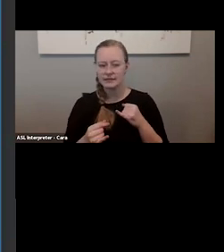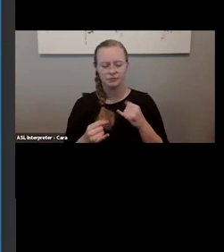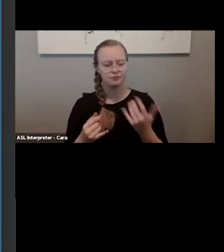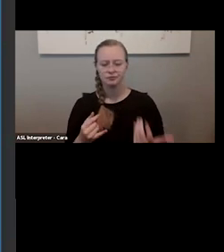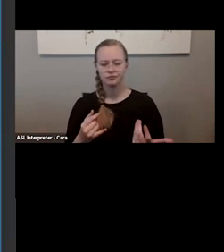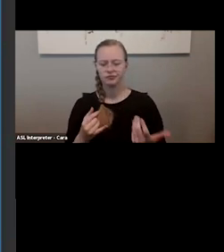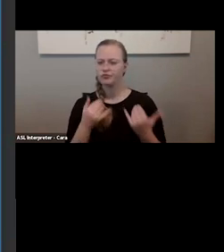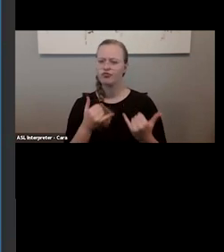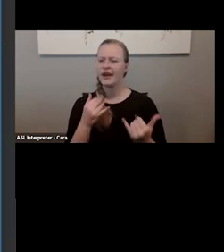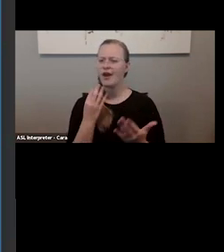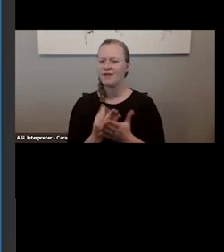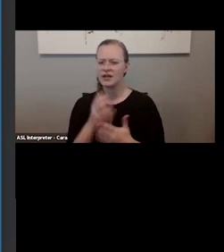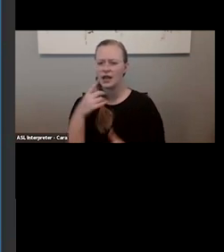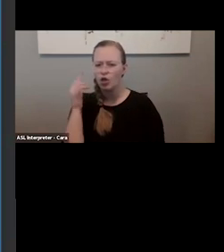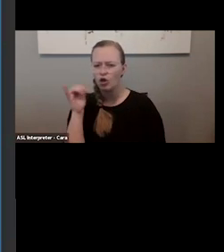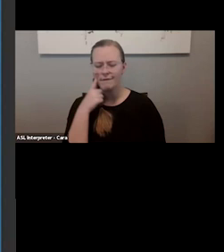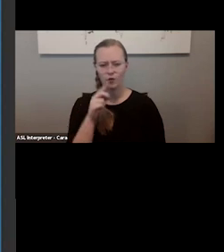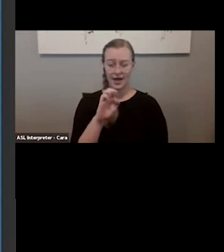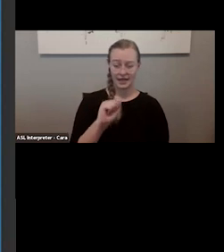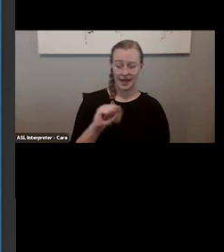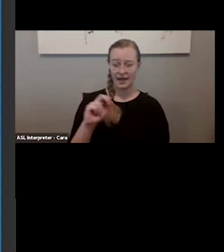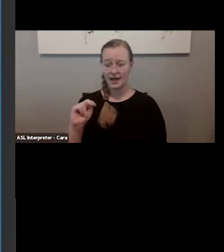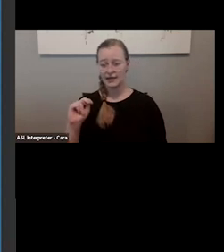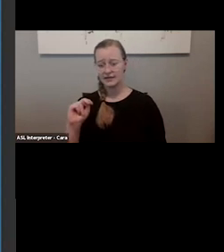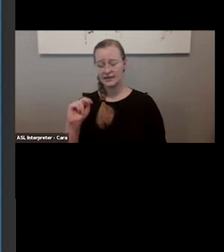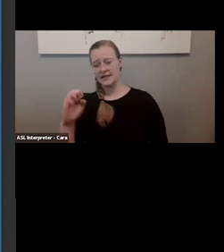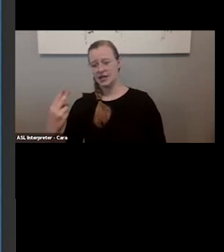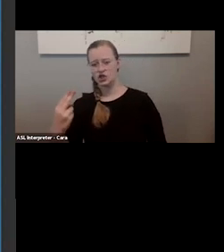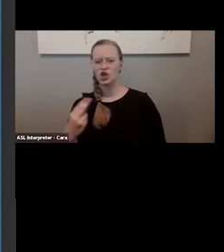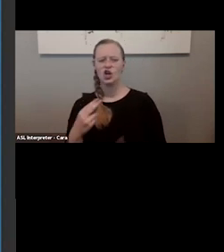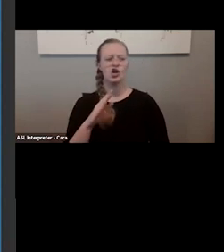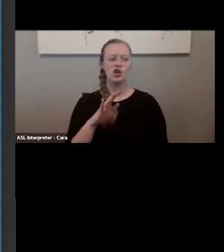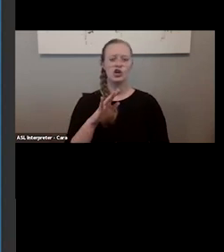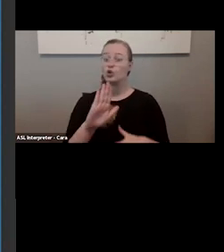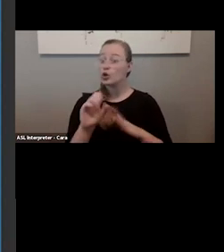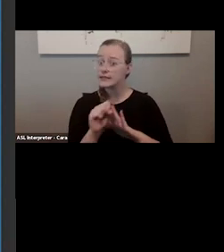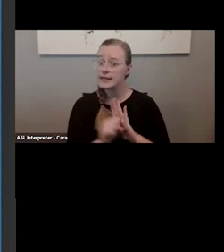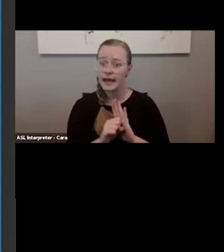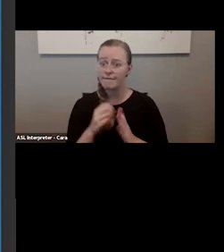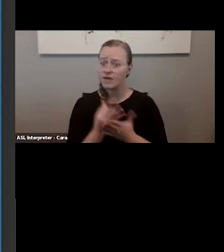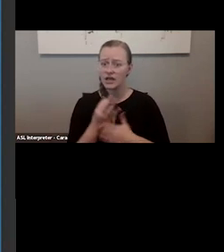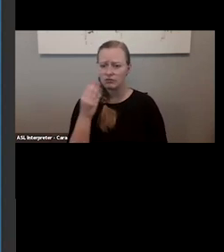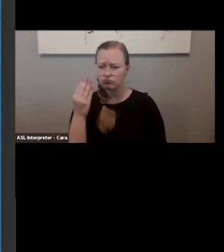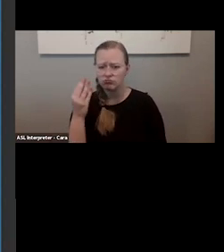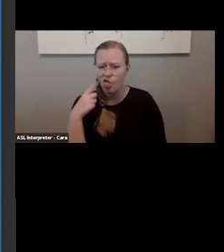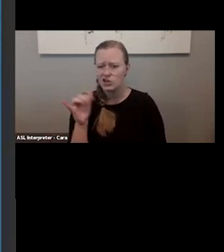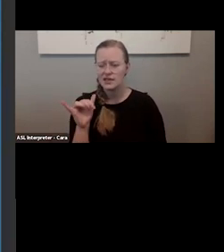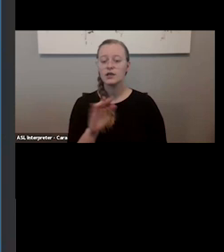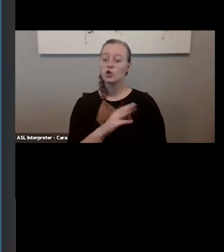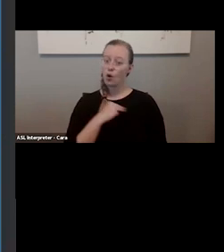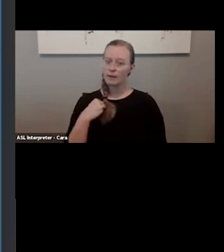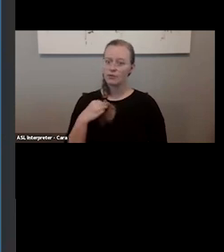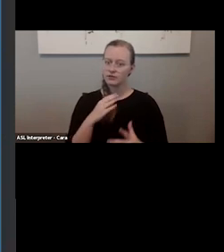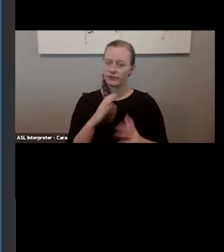current funding for the arts at the NEA and NEH. What is the current funding within your state as well, because your members of Congress are just as interested